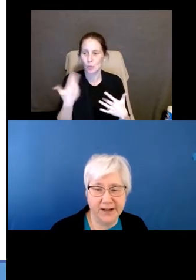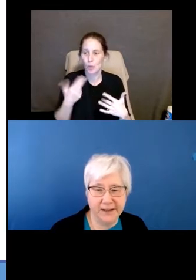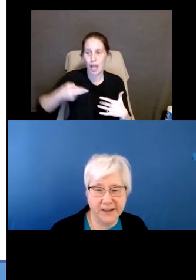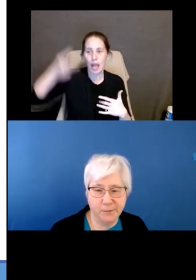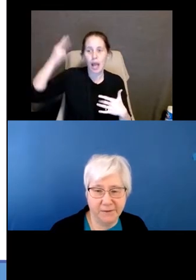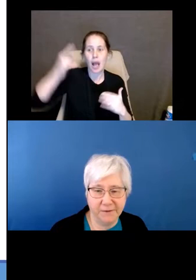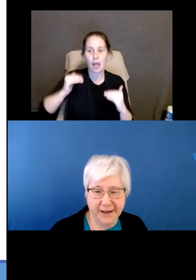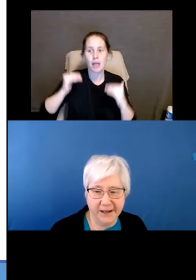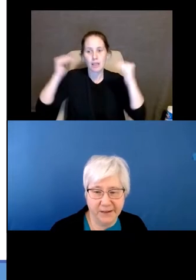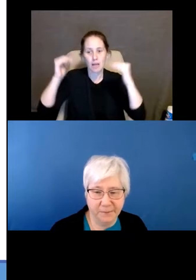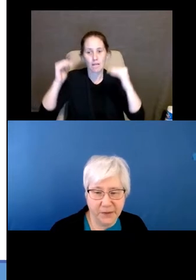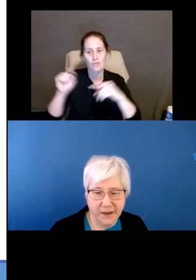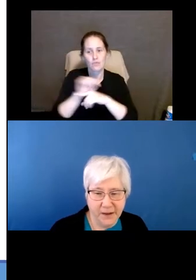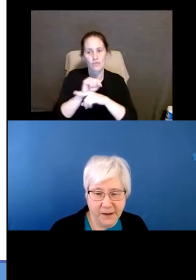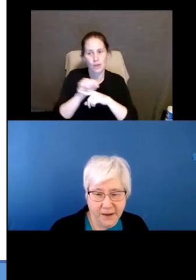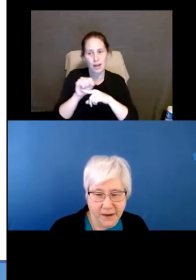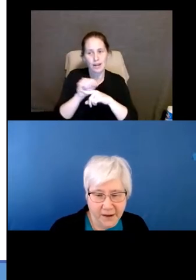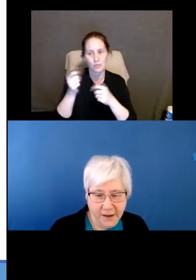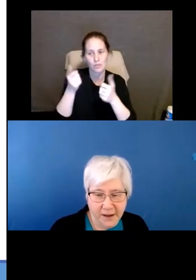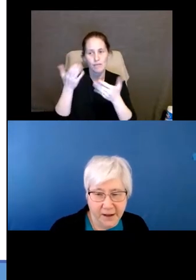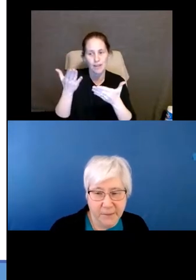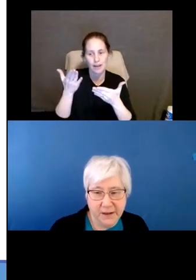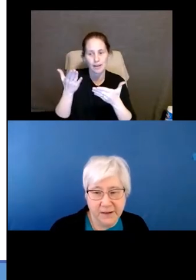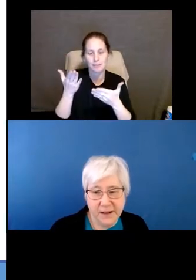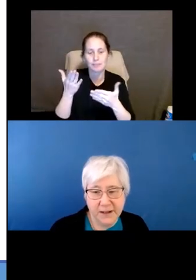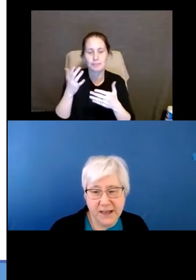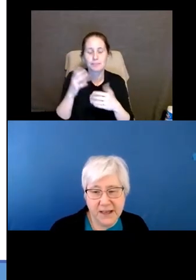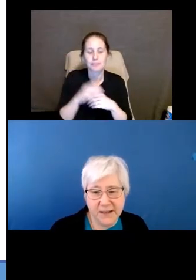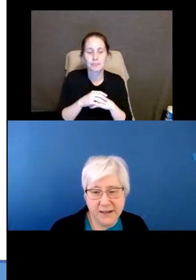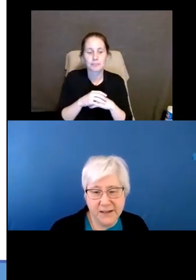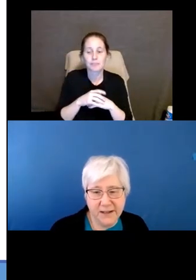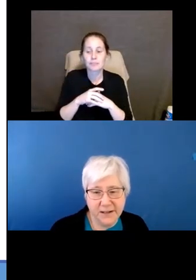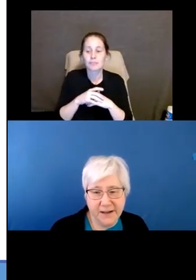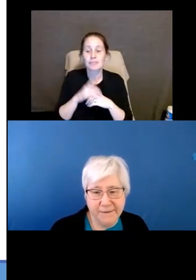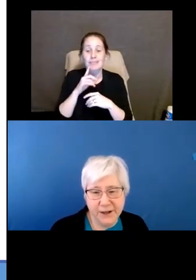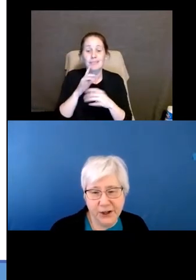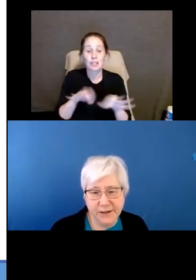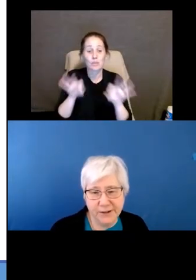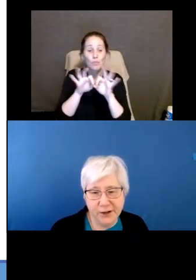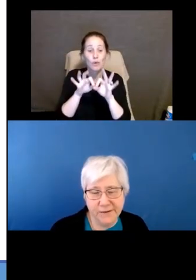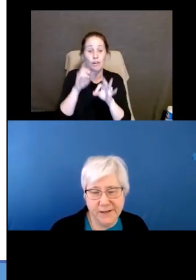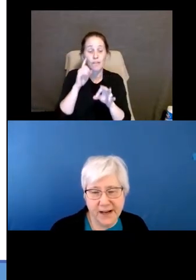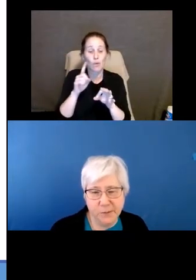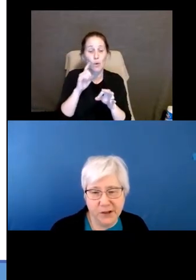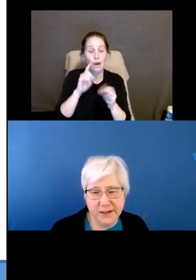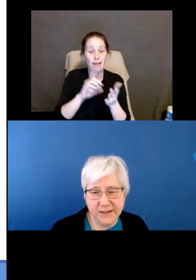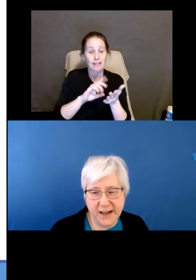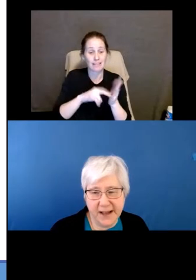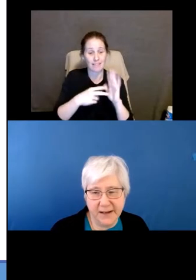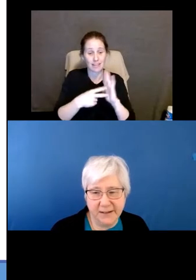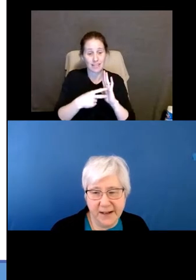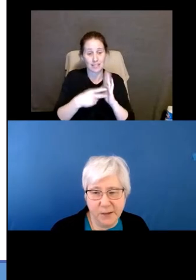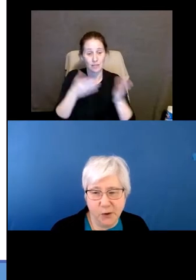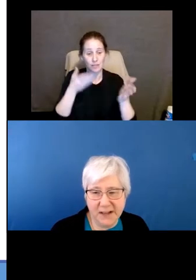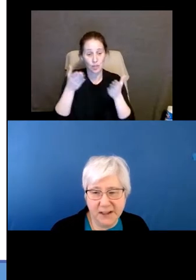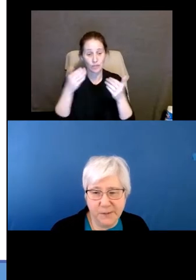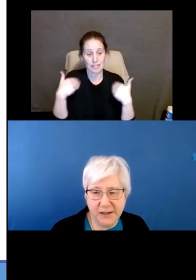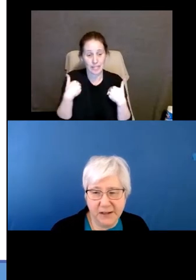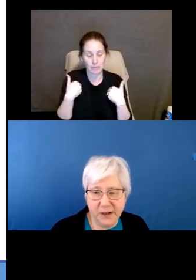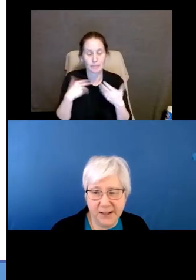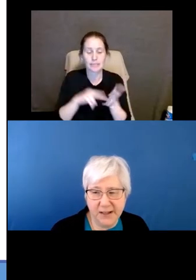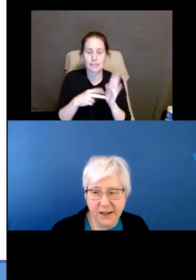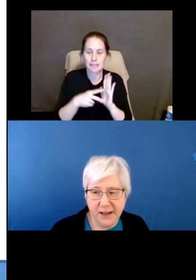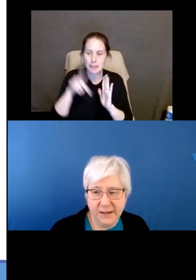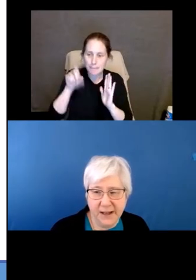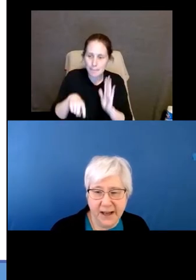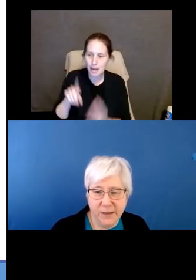of training that's provided. The key things in the definition of service animal is that the animal must be